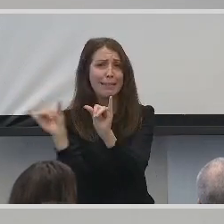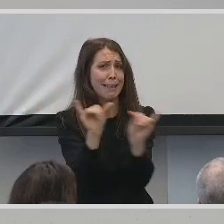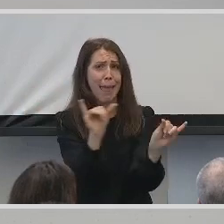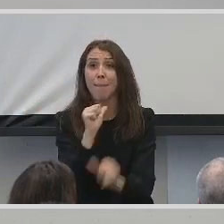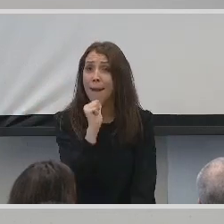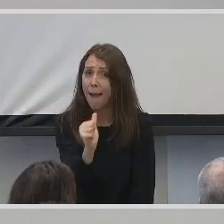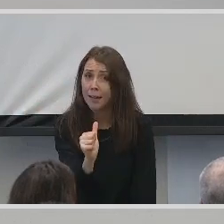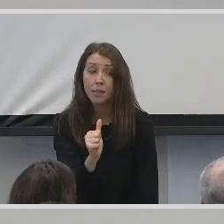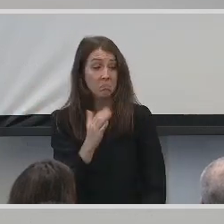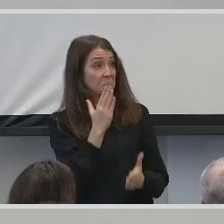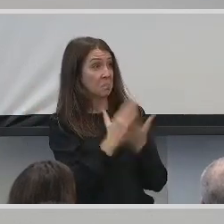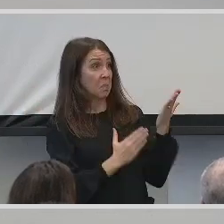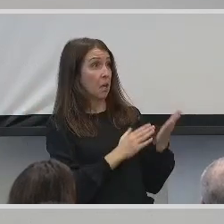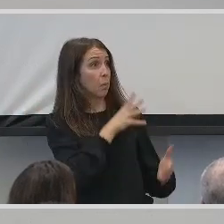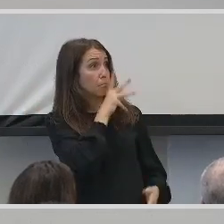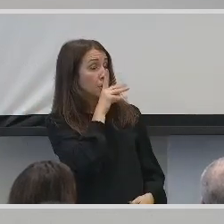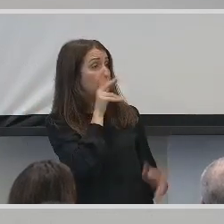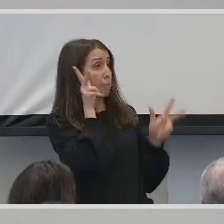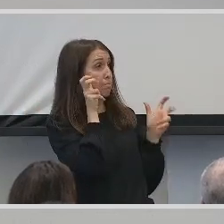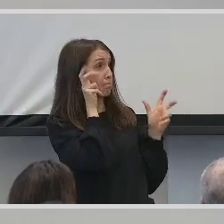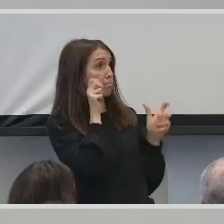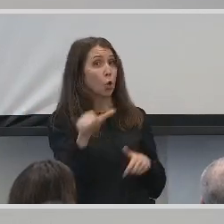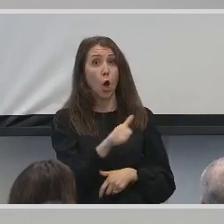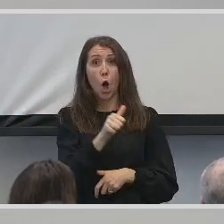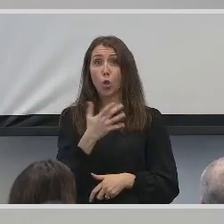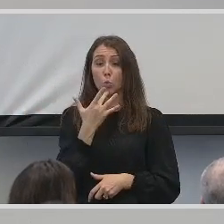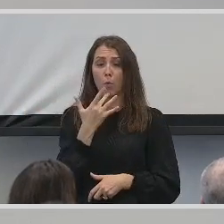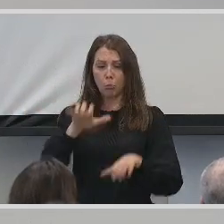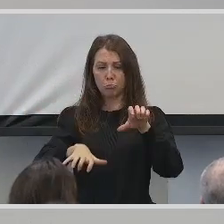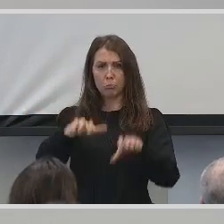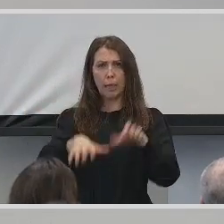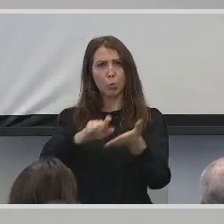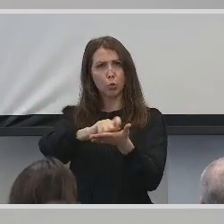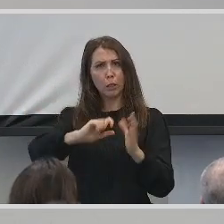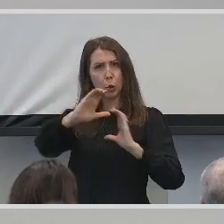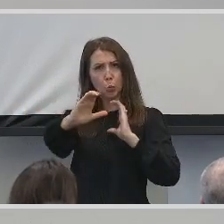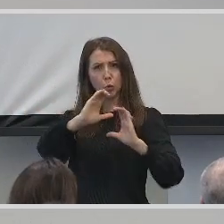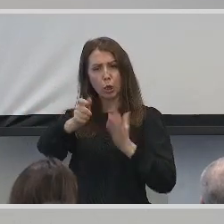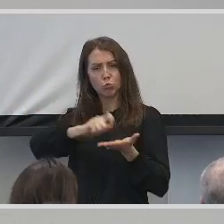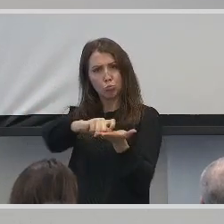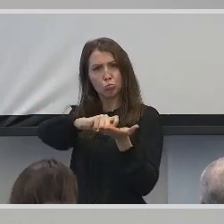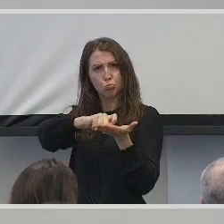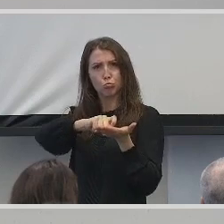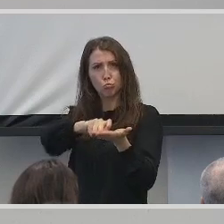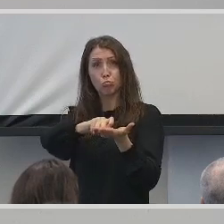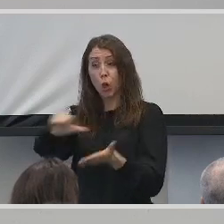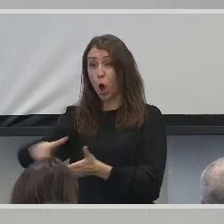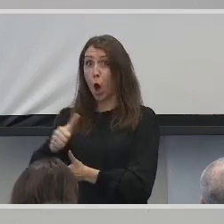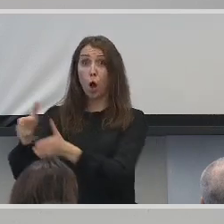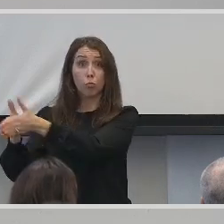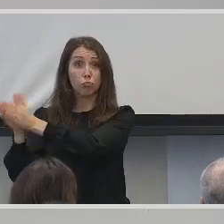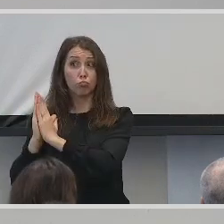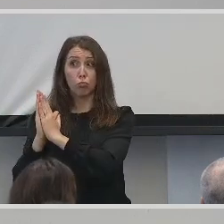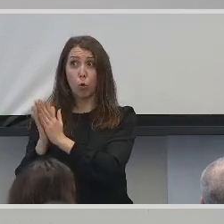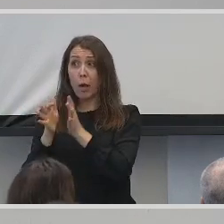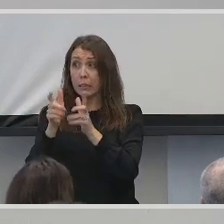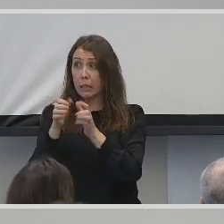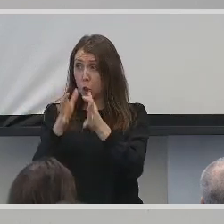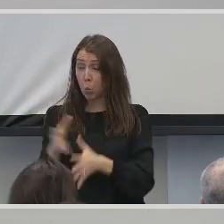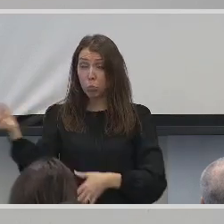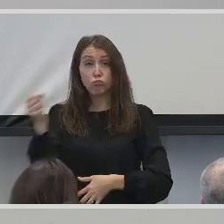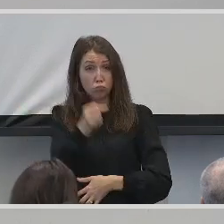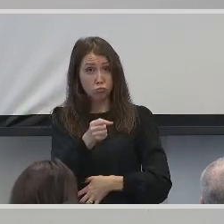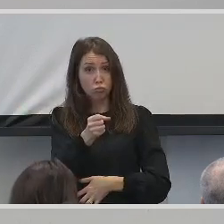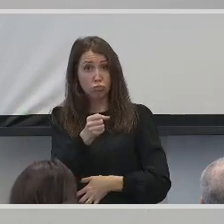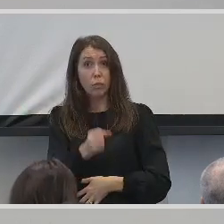to read lips and speak, while others prefer written or typed communication. Some may expect a sign language interpreter. With the